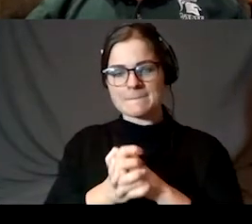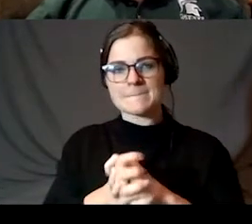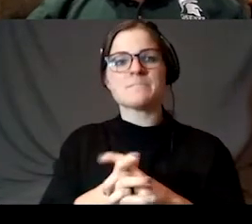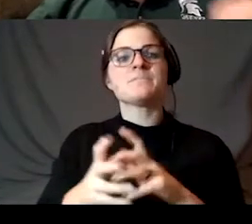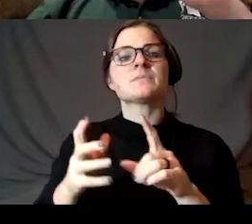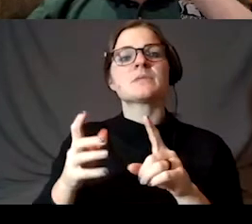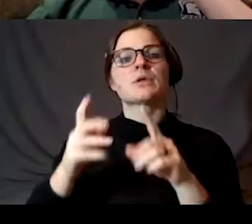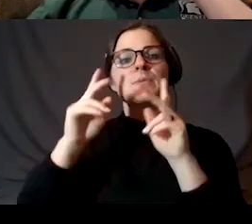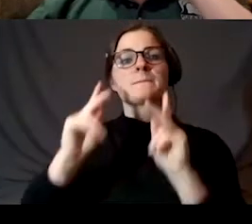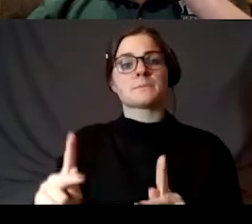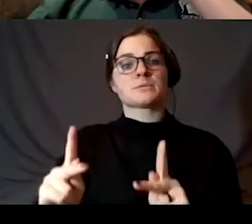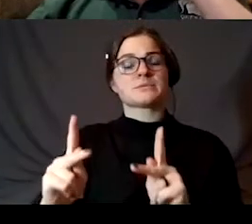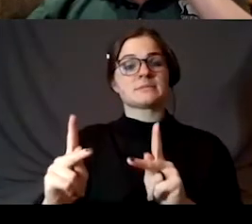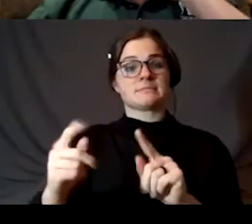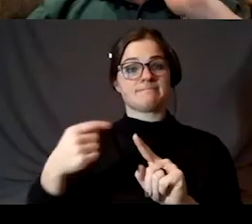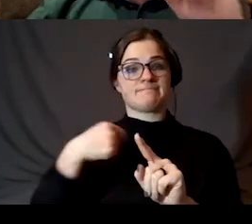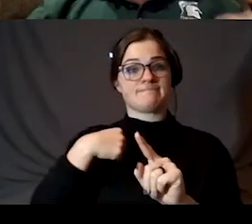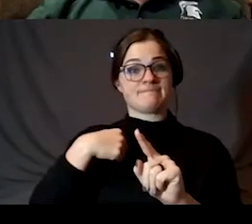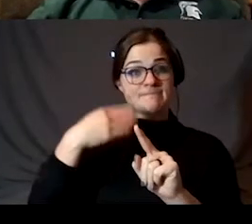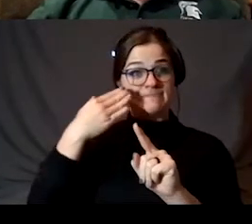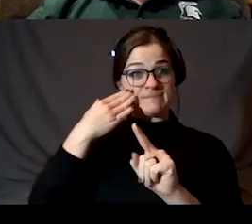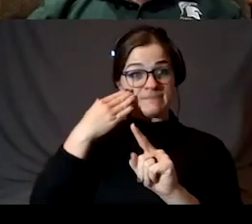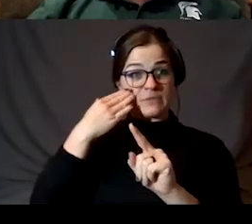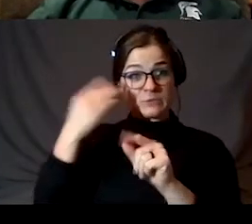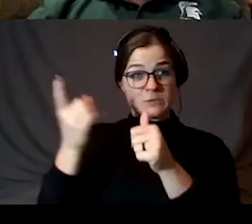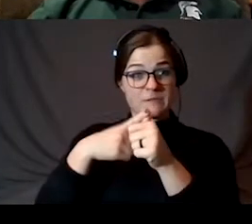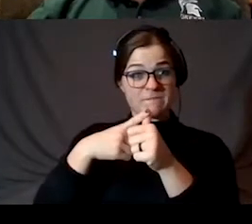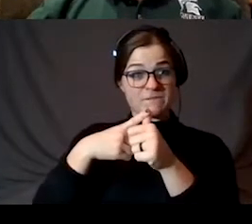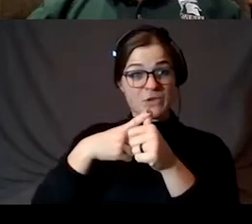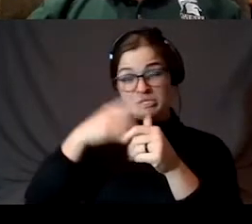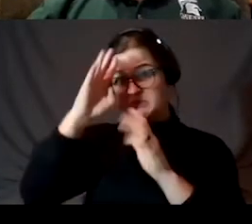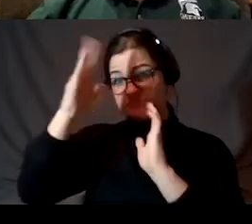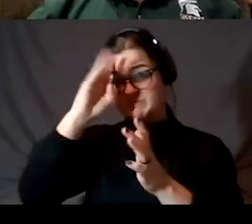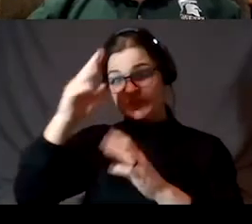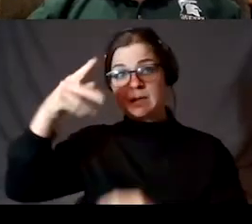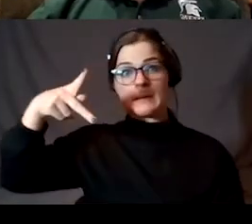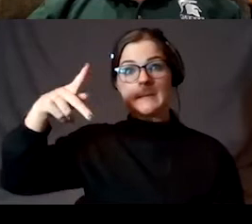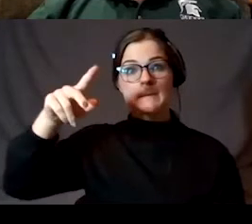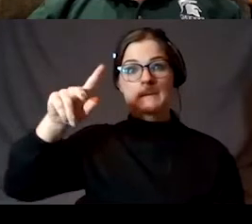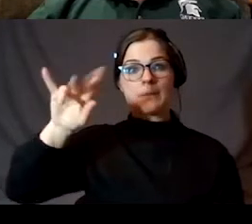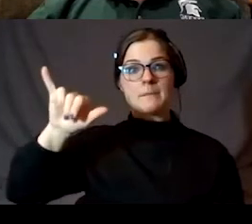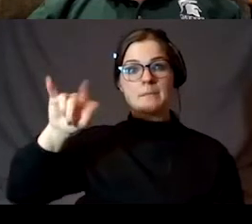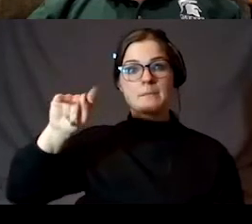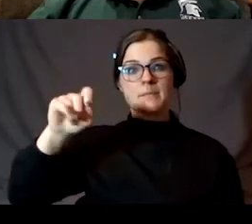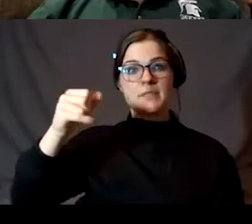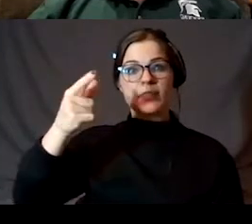I know, is the first one to actually come up with is Pythagoras. He was, as far as I know,